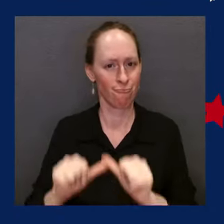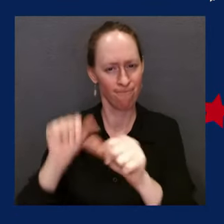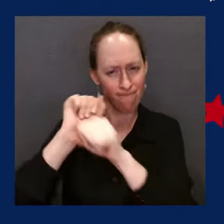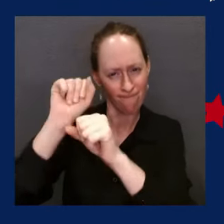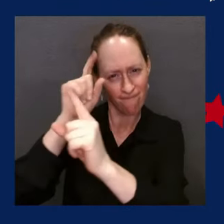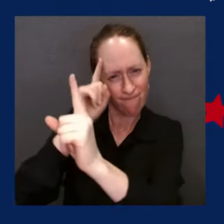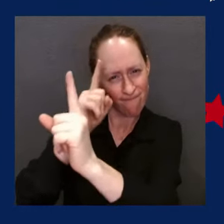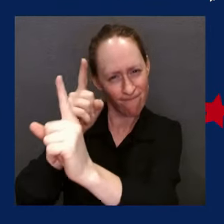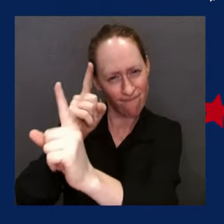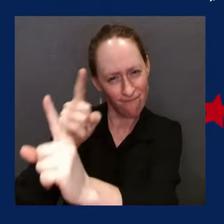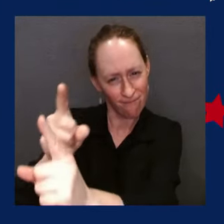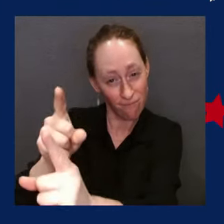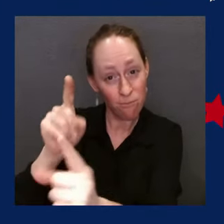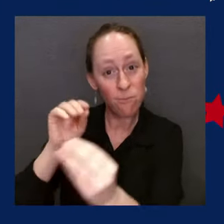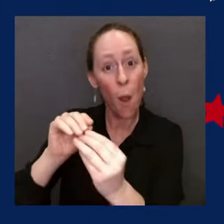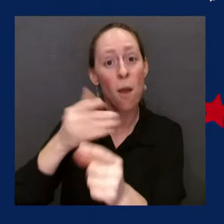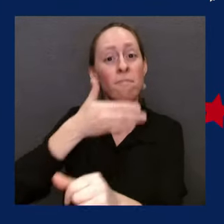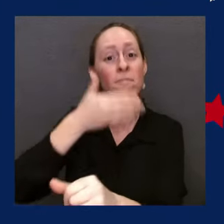lives.